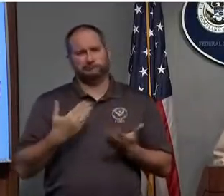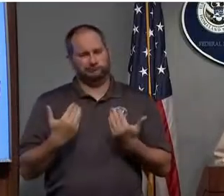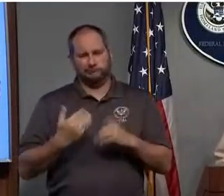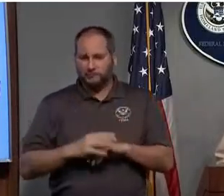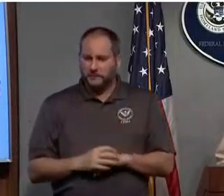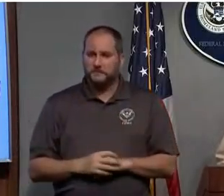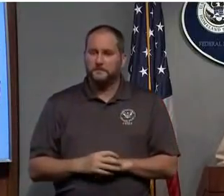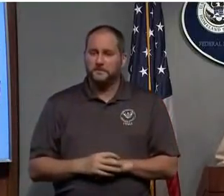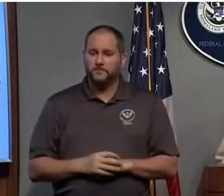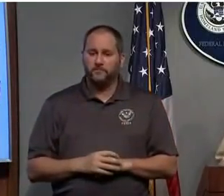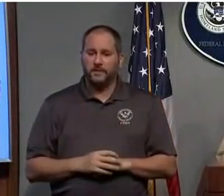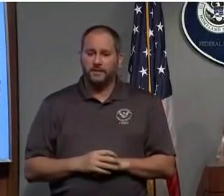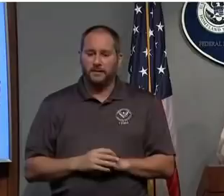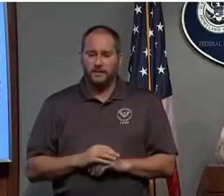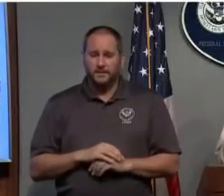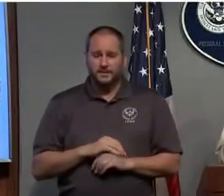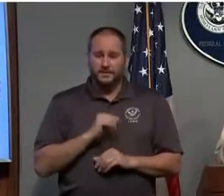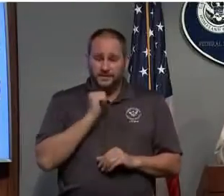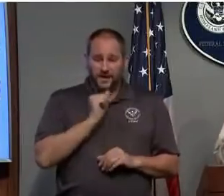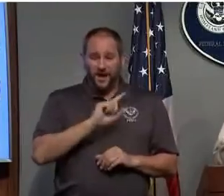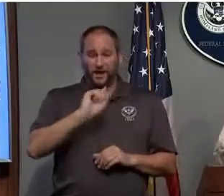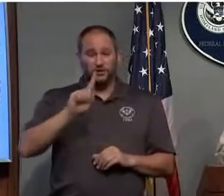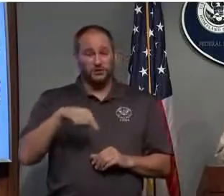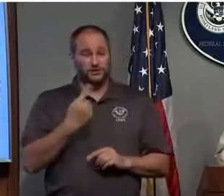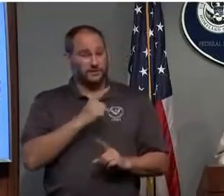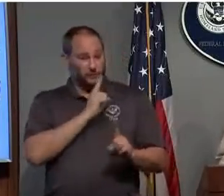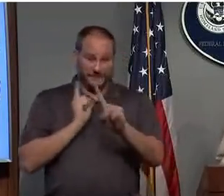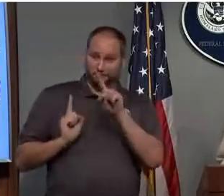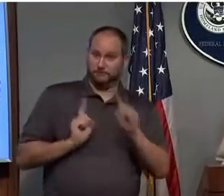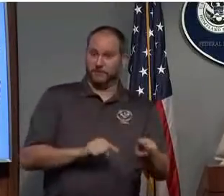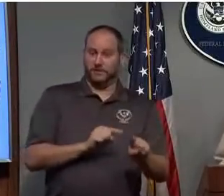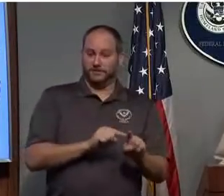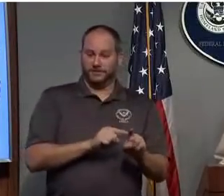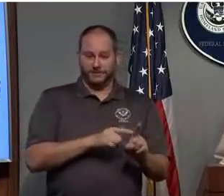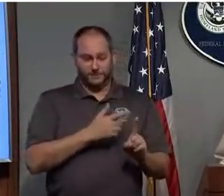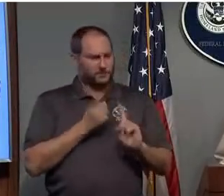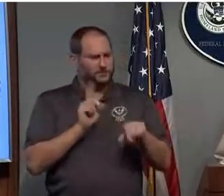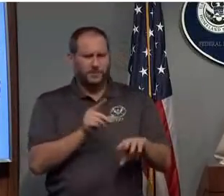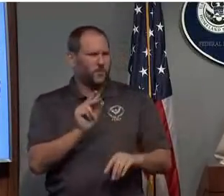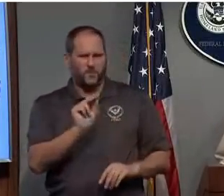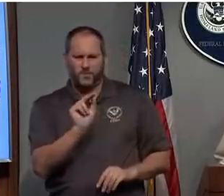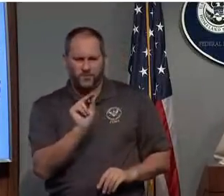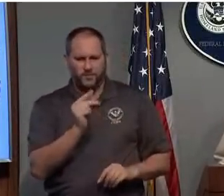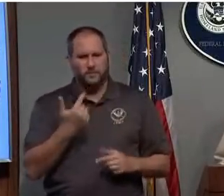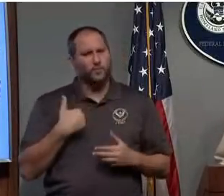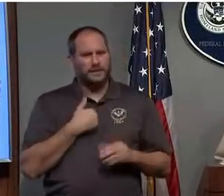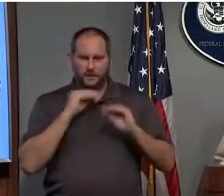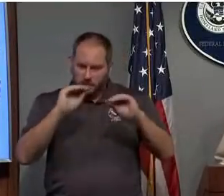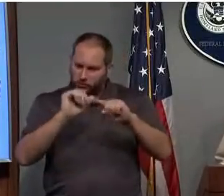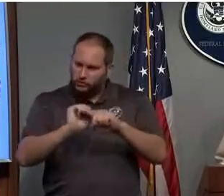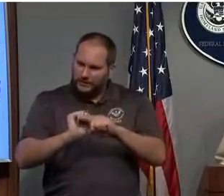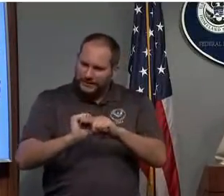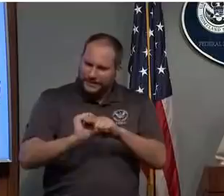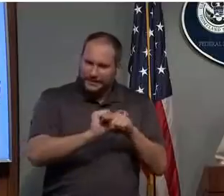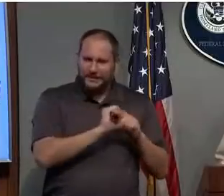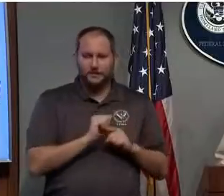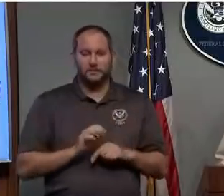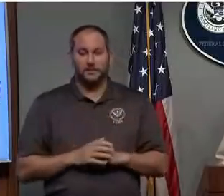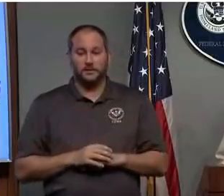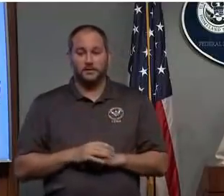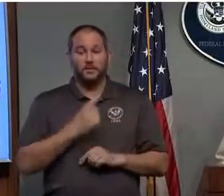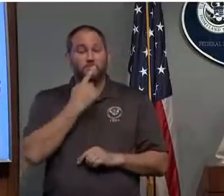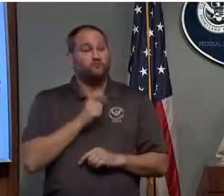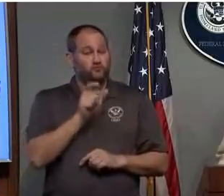to these scenes. There needs to be some training. So we would appreciate it if you would register at redcross.org